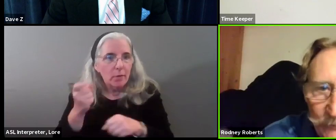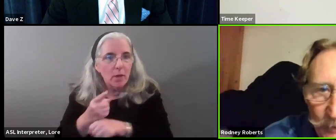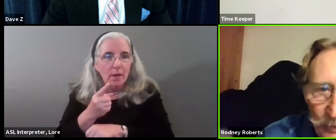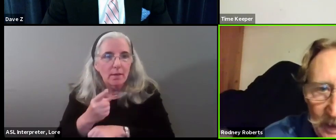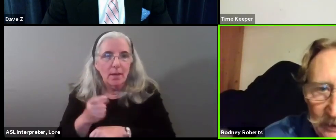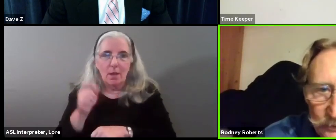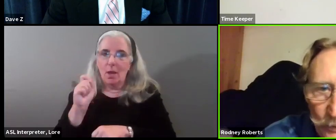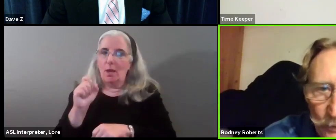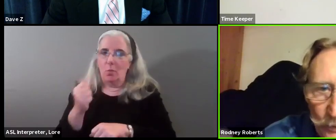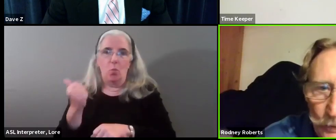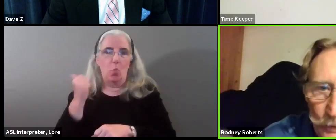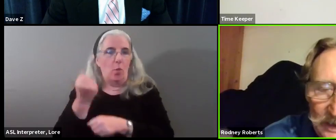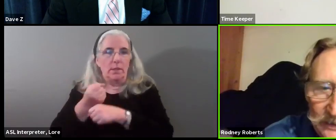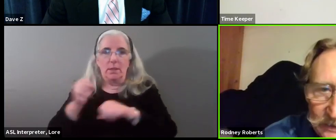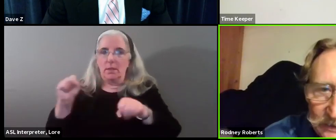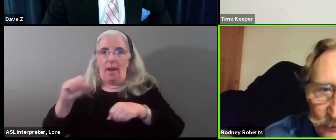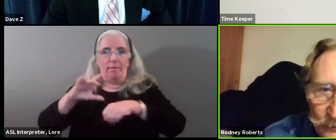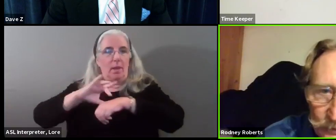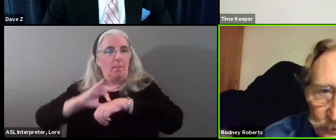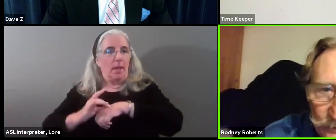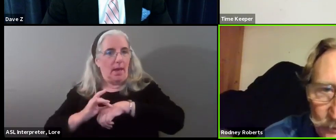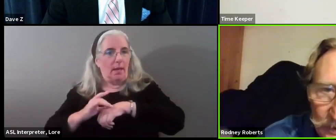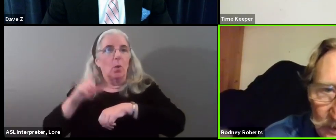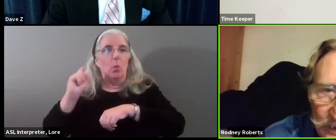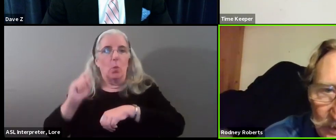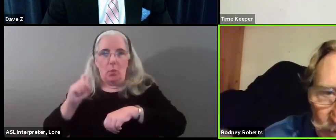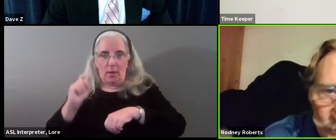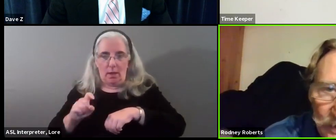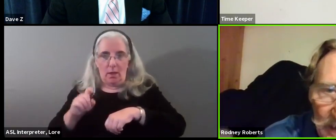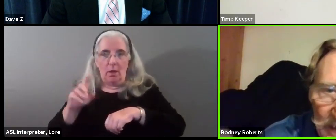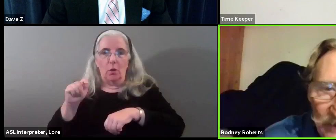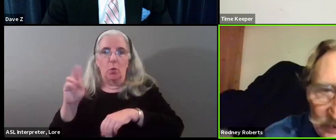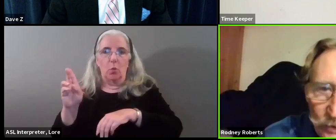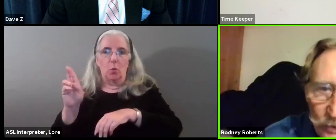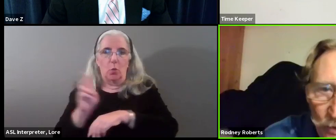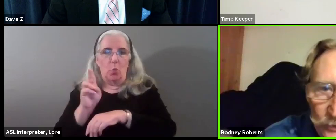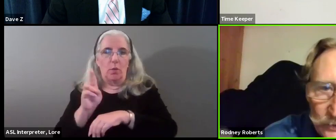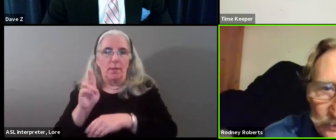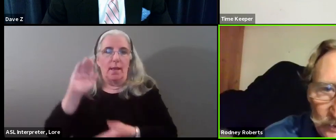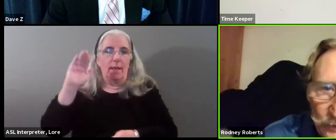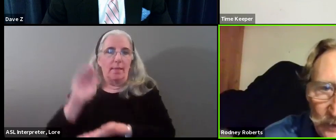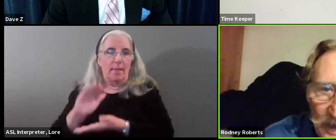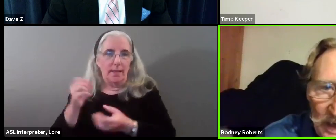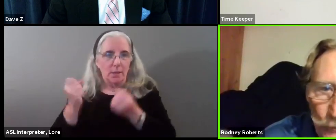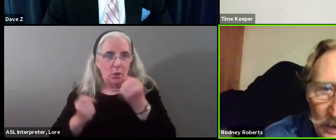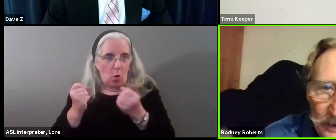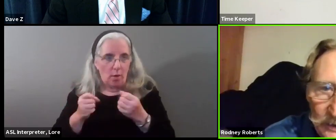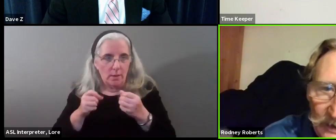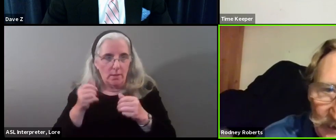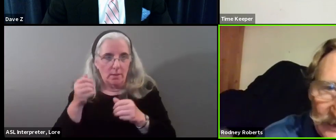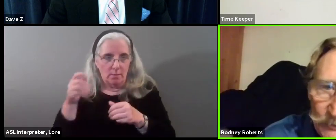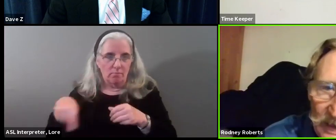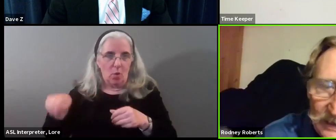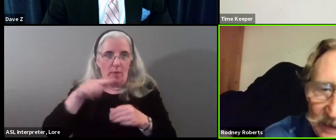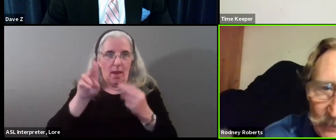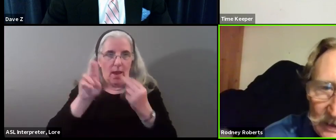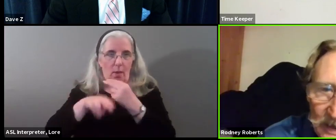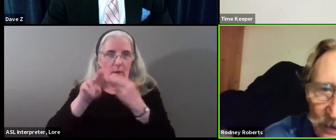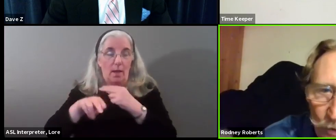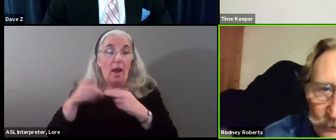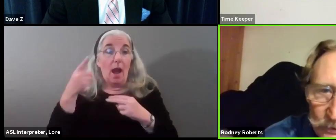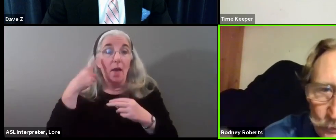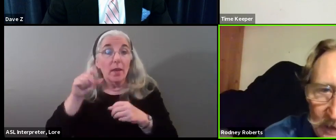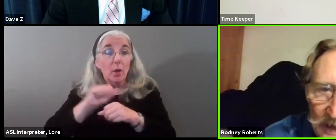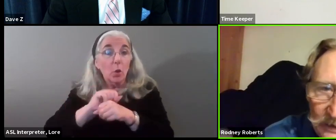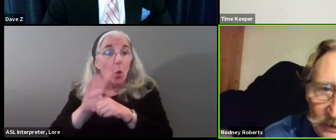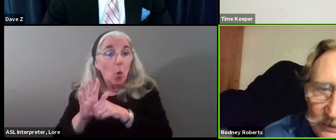going to save our planet. So we need to have less cars on the highway. And I think the pandemic kind